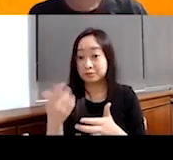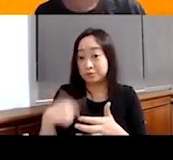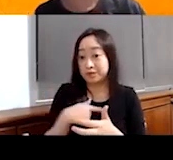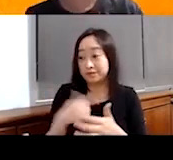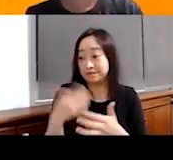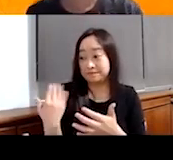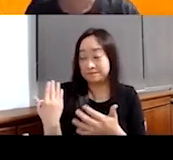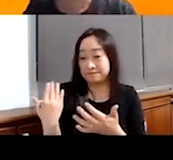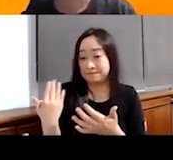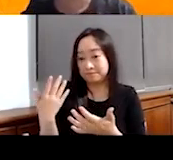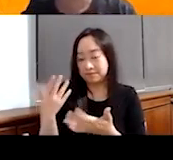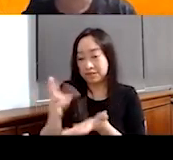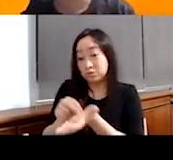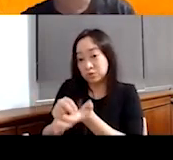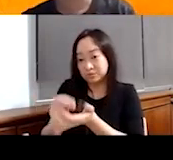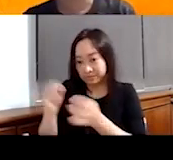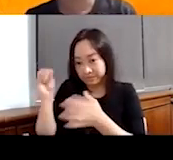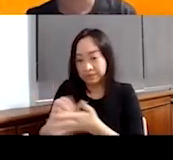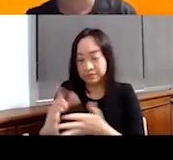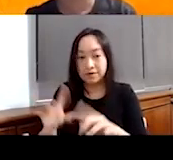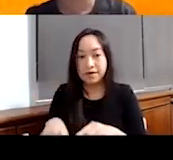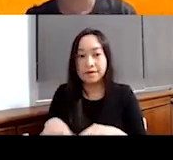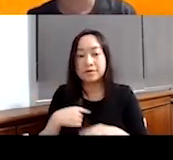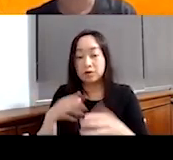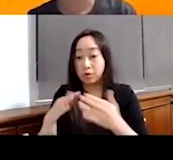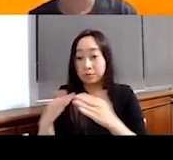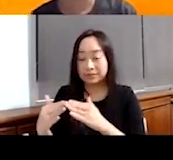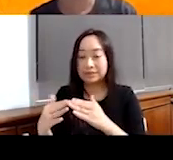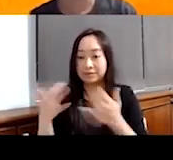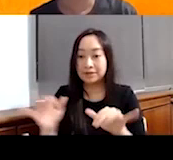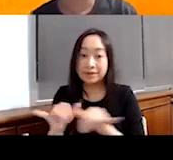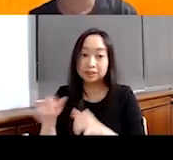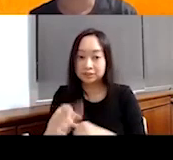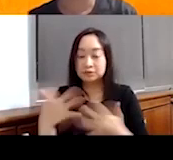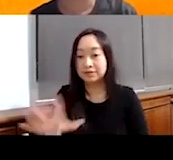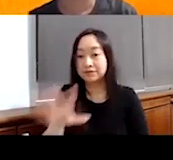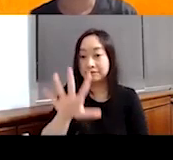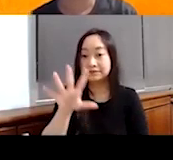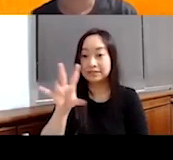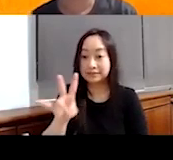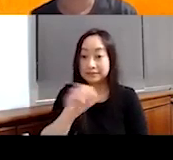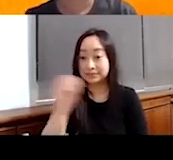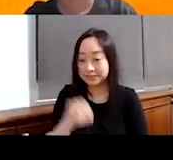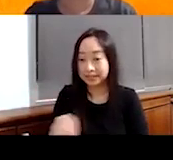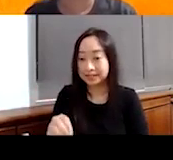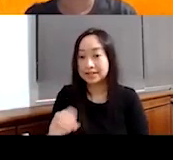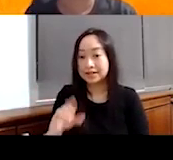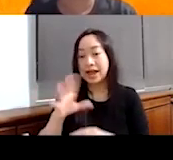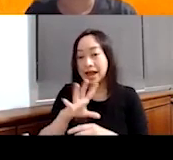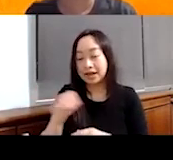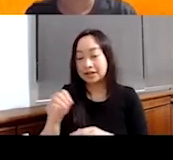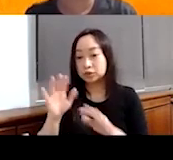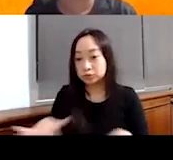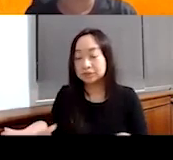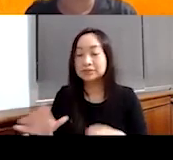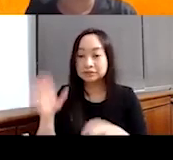the, uh, so the baseline for the communities that we measured overall in Hebron, South Hebron, it's 57% of children that are on track in all domains for